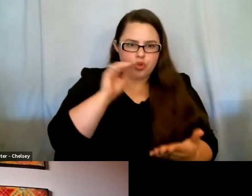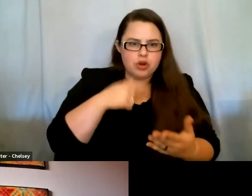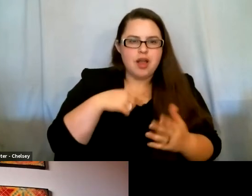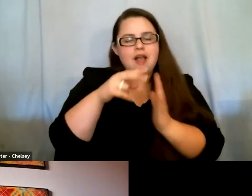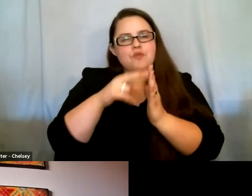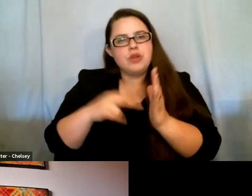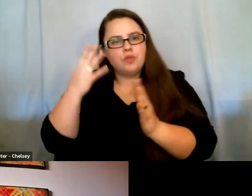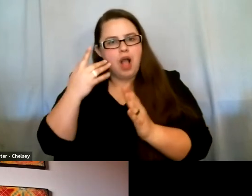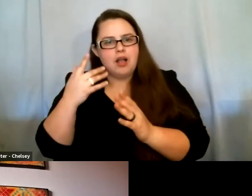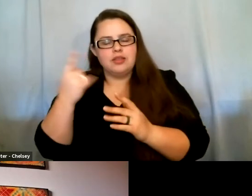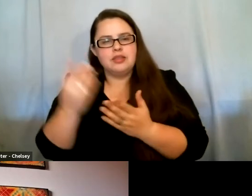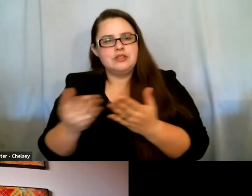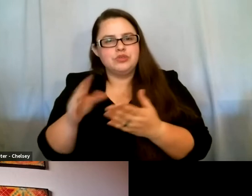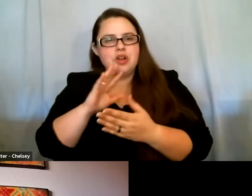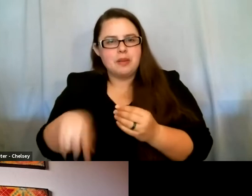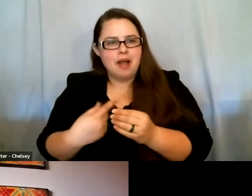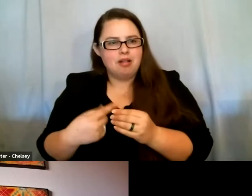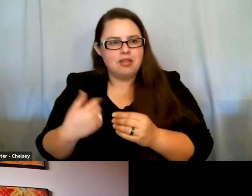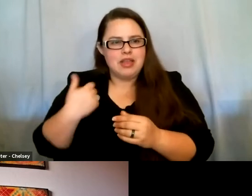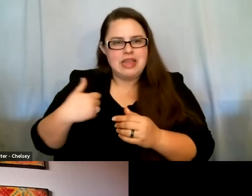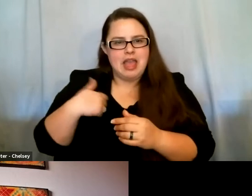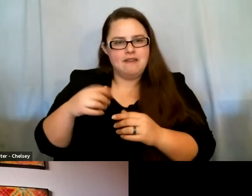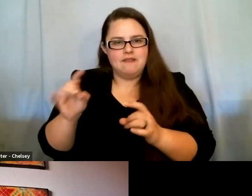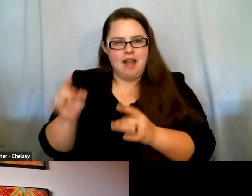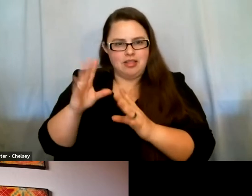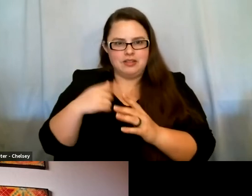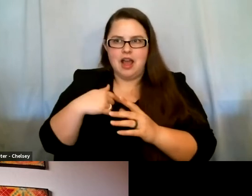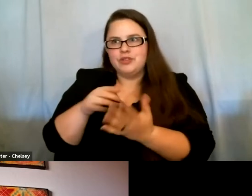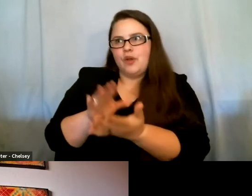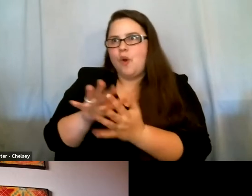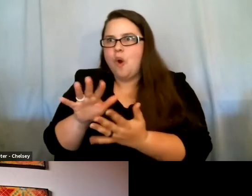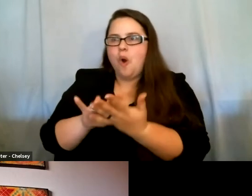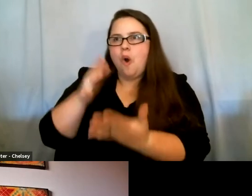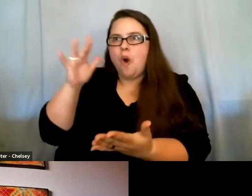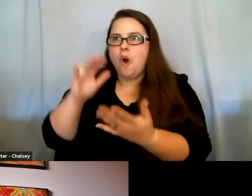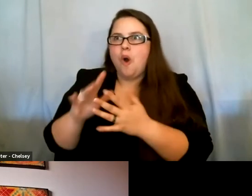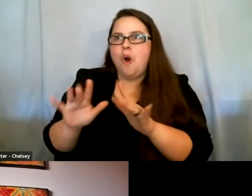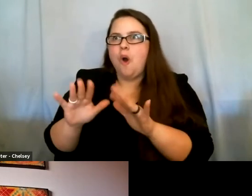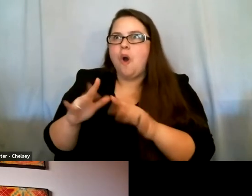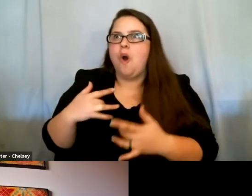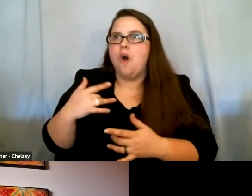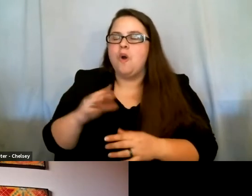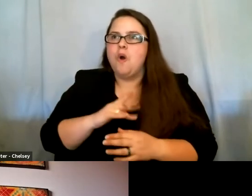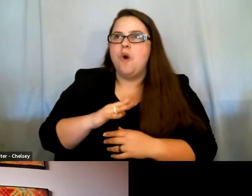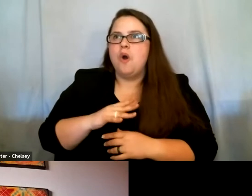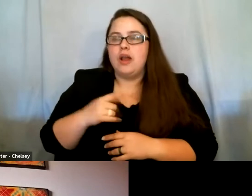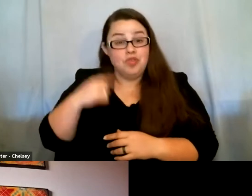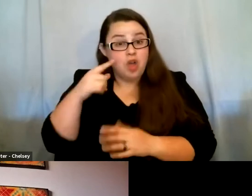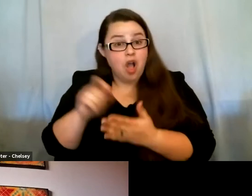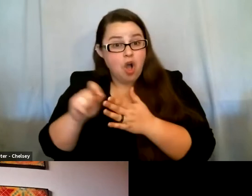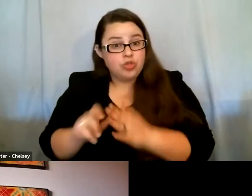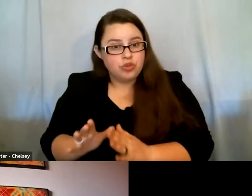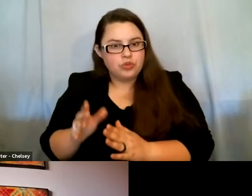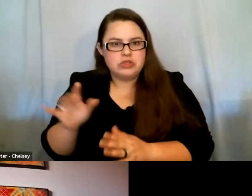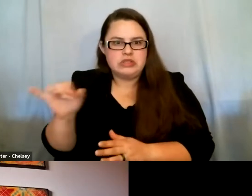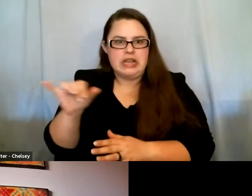talking about the gang violence, and I was glorifying that, right? And I thought that he was also glorifying that. But when I read it years